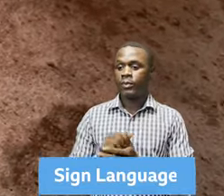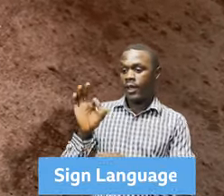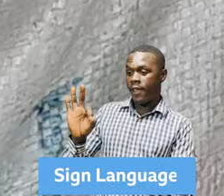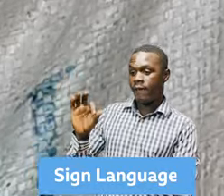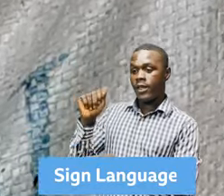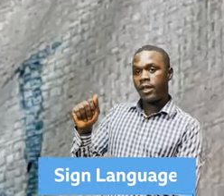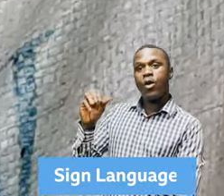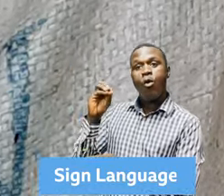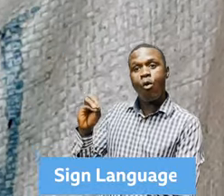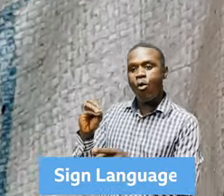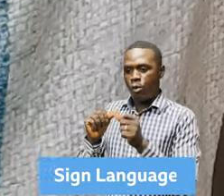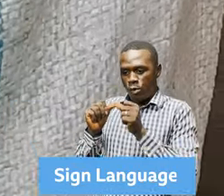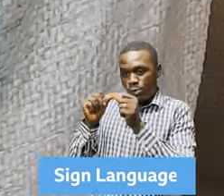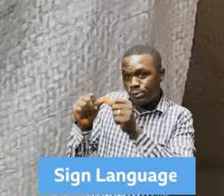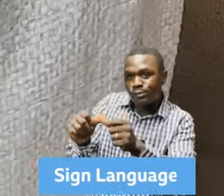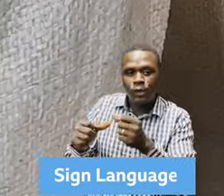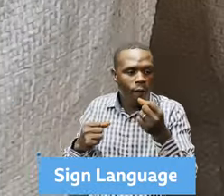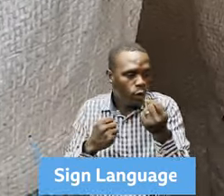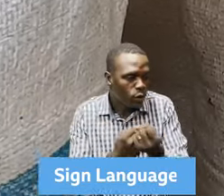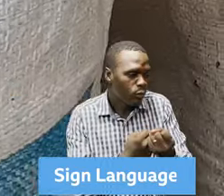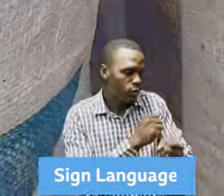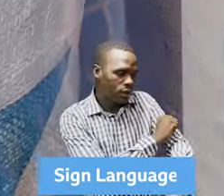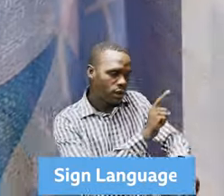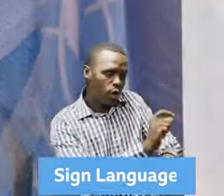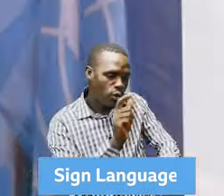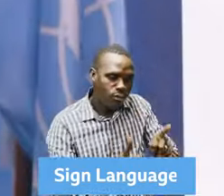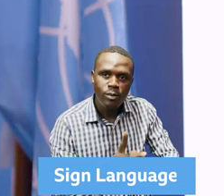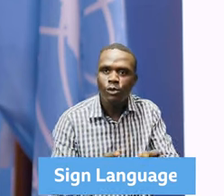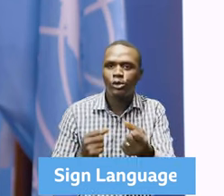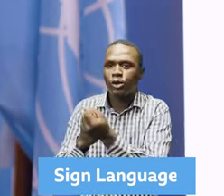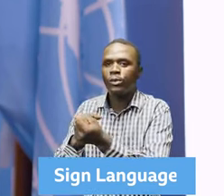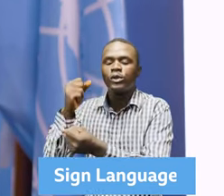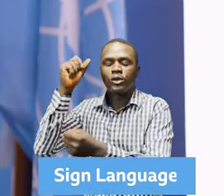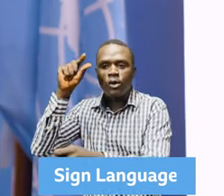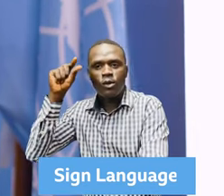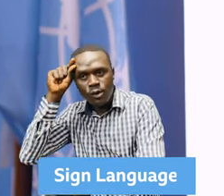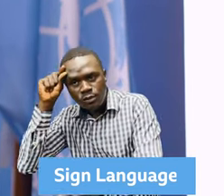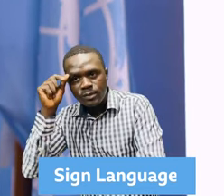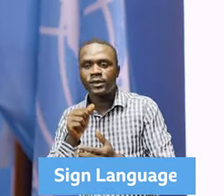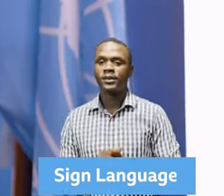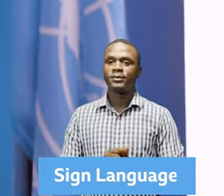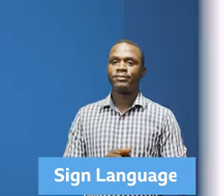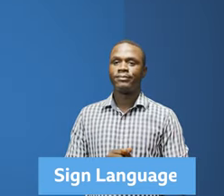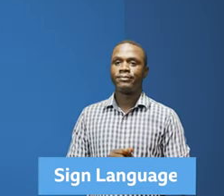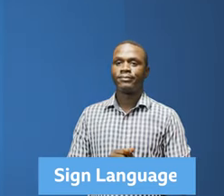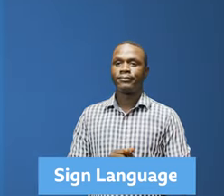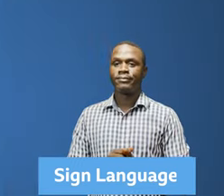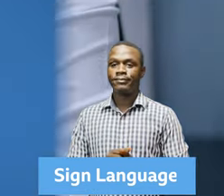pandemic and climate change. FU will continue its support to the people of Sierra Leone and the government based on its mandates.